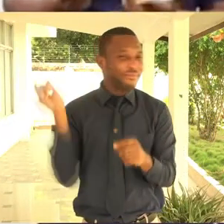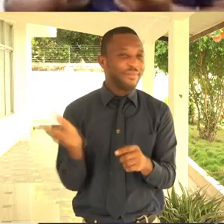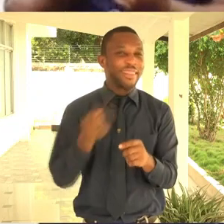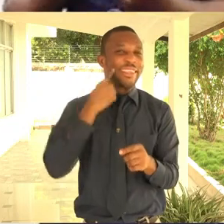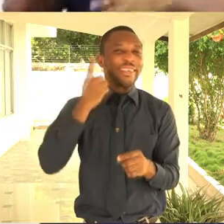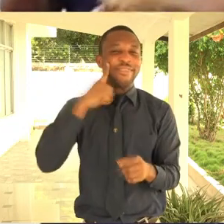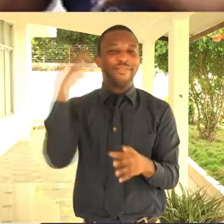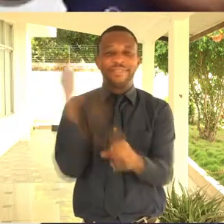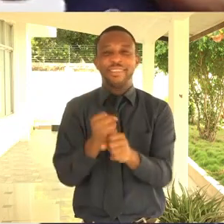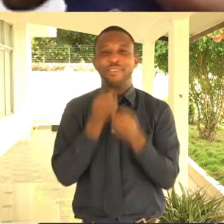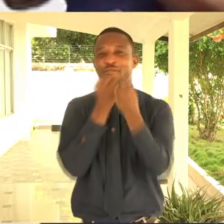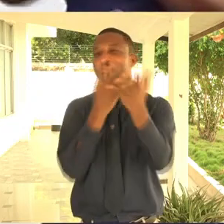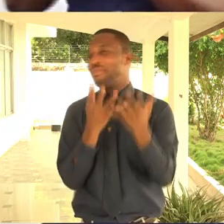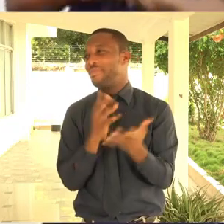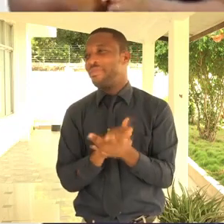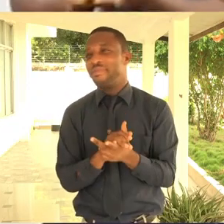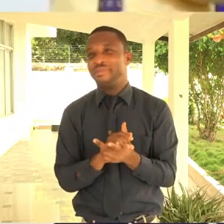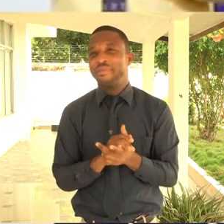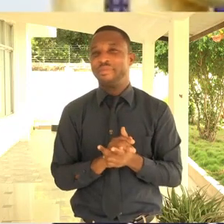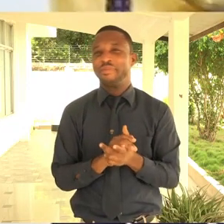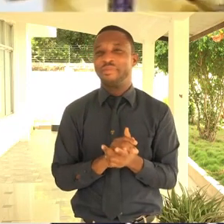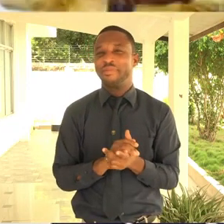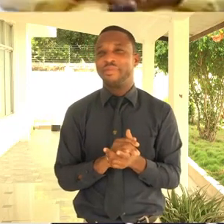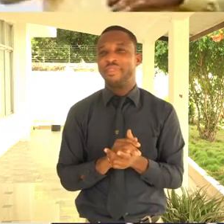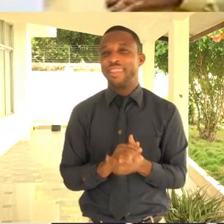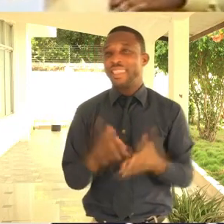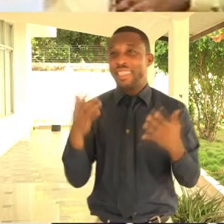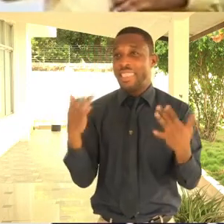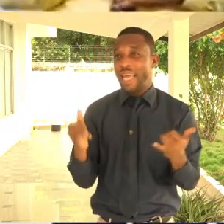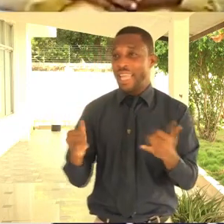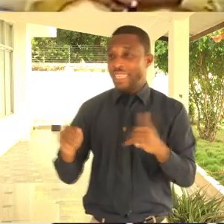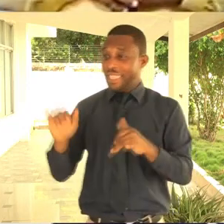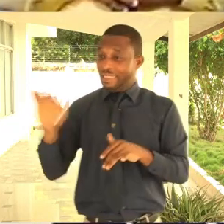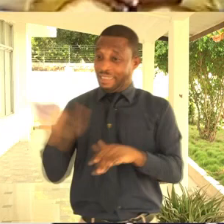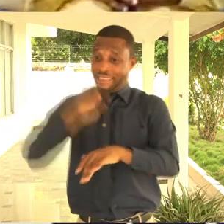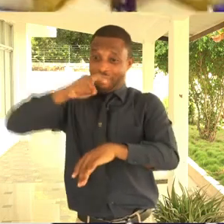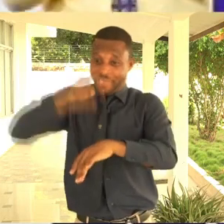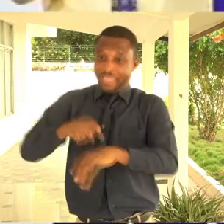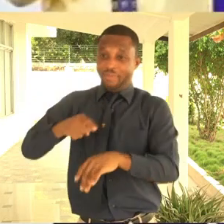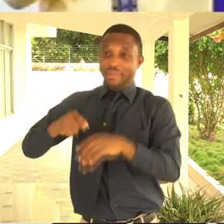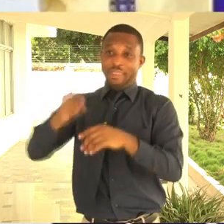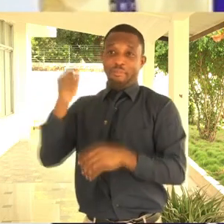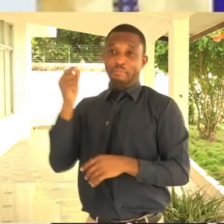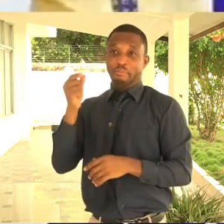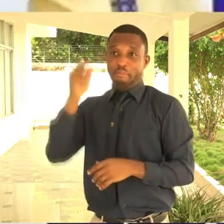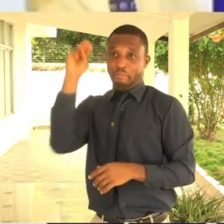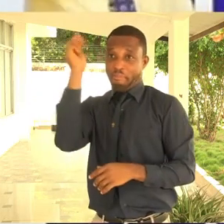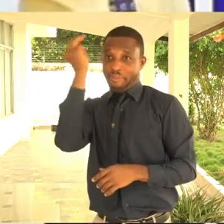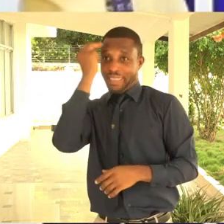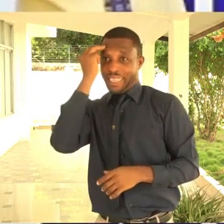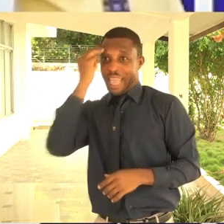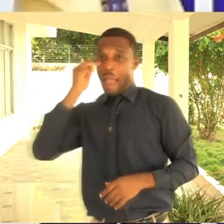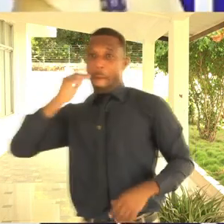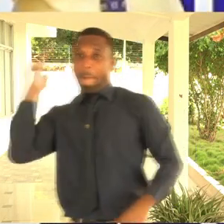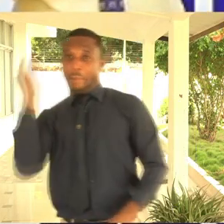You know, some time ago, it would have been recorded, then inserted. Sign language interpreter will be inserted. But this time it was concurrently